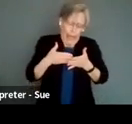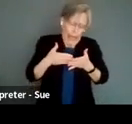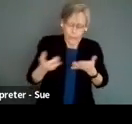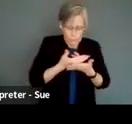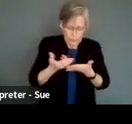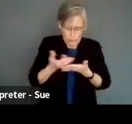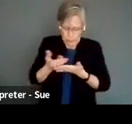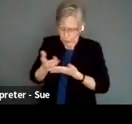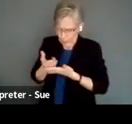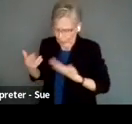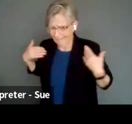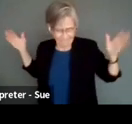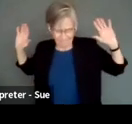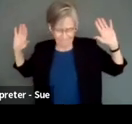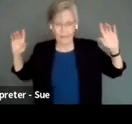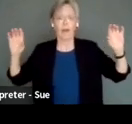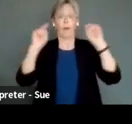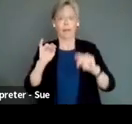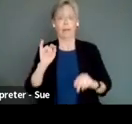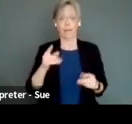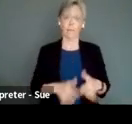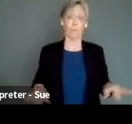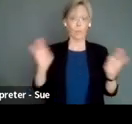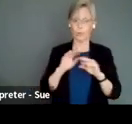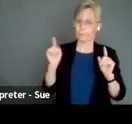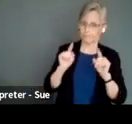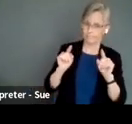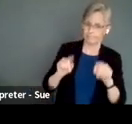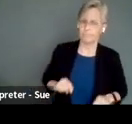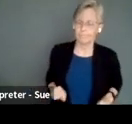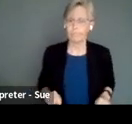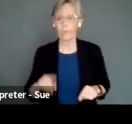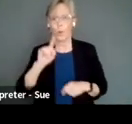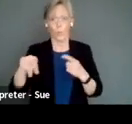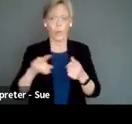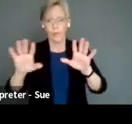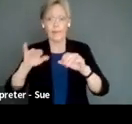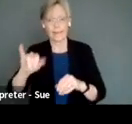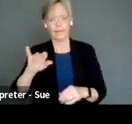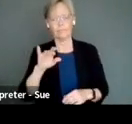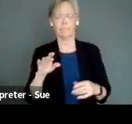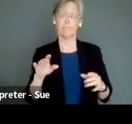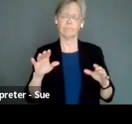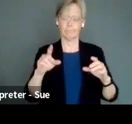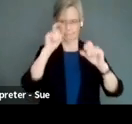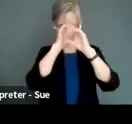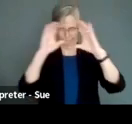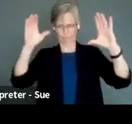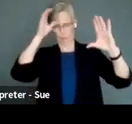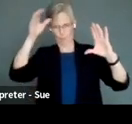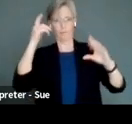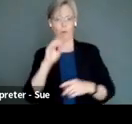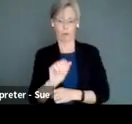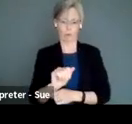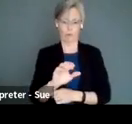And my number one, sorry, I'll just move on. But this is the most important thing. When you are again, this is the framework for access. Remember that the